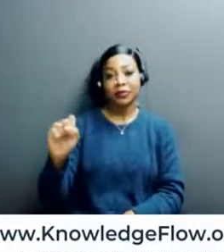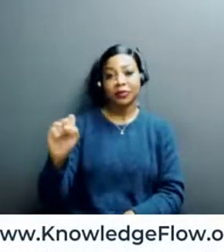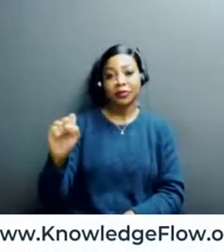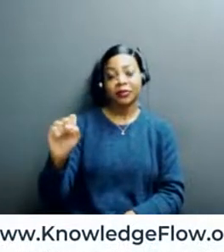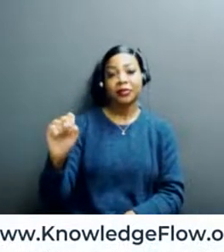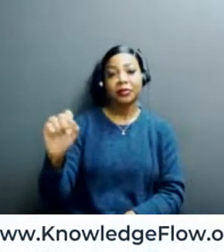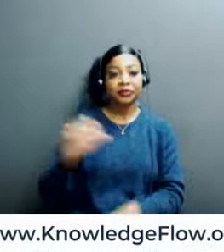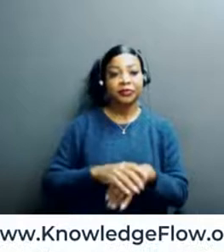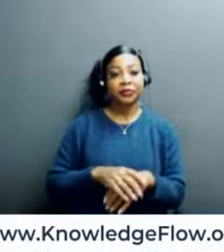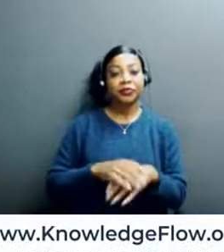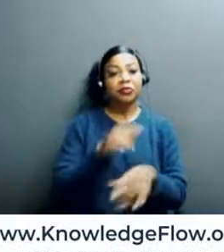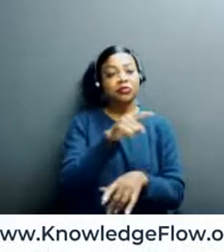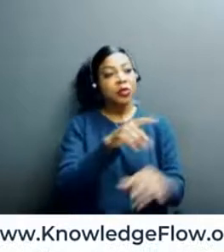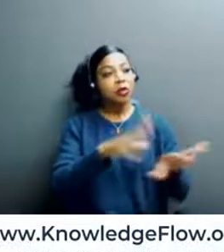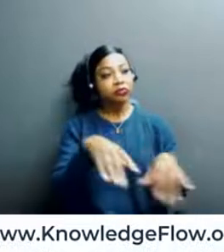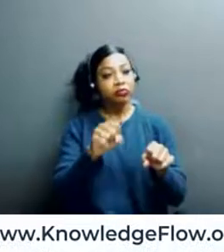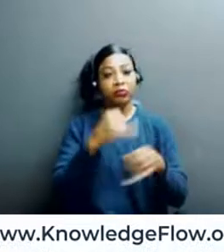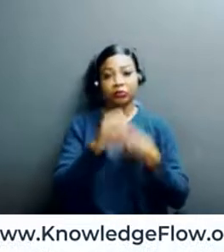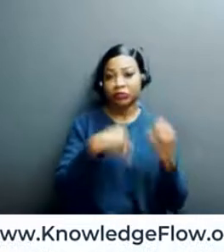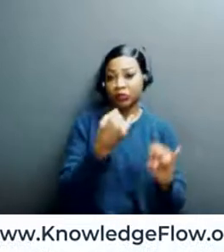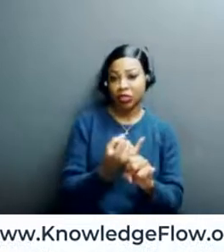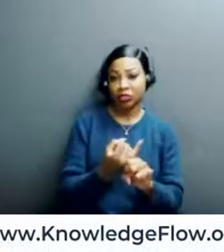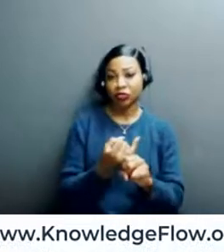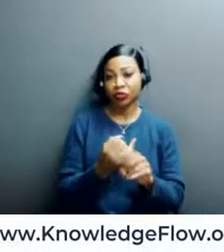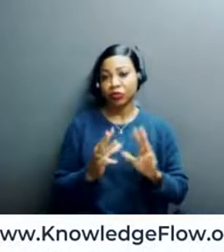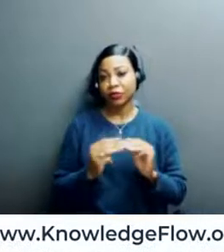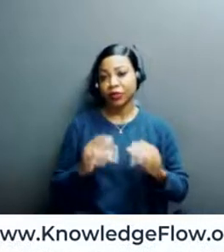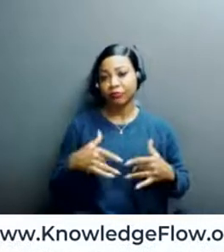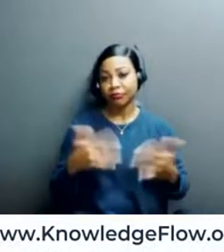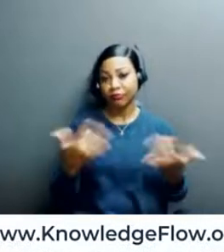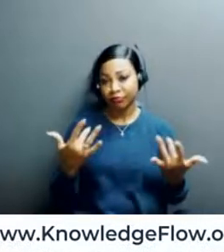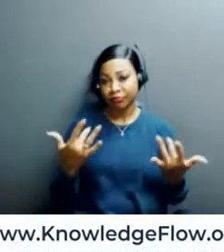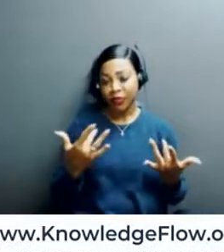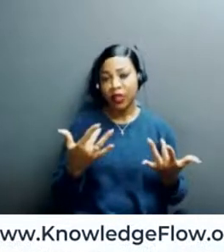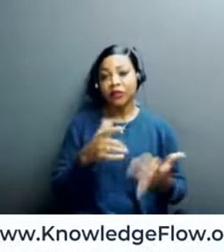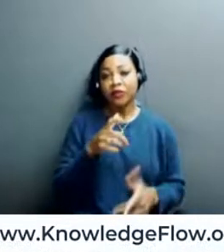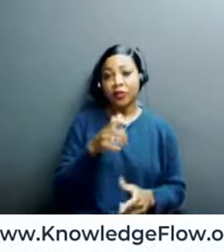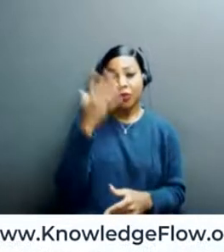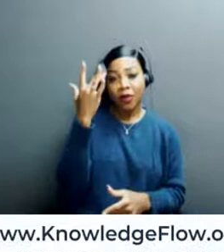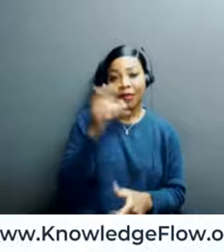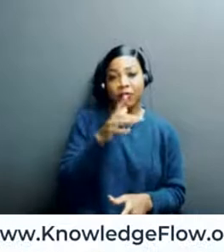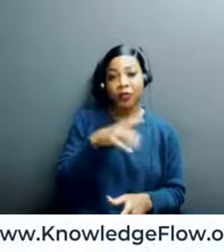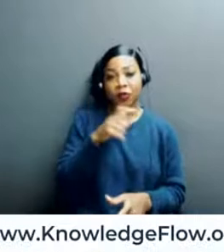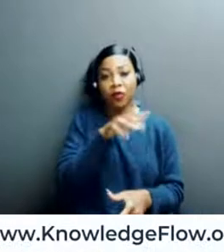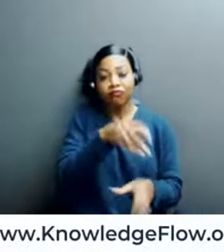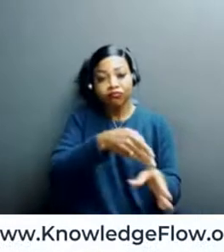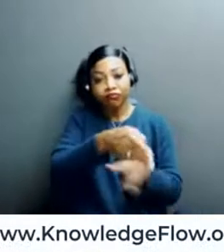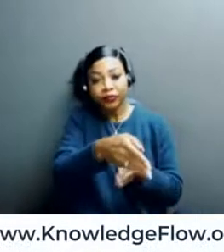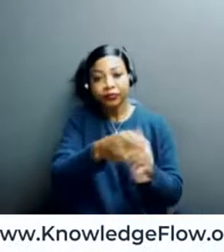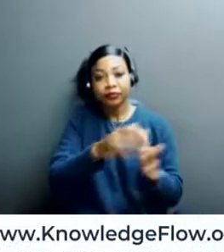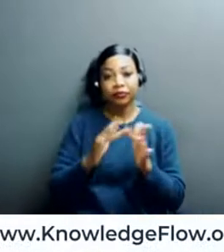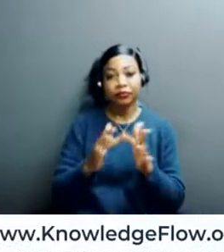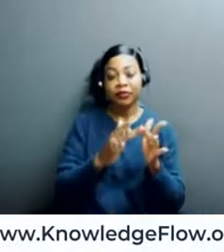an international symposium for women in cyber, and the theme this year was education,